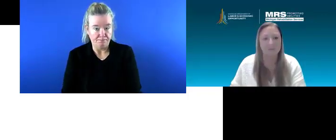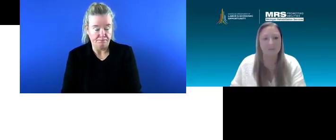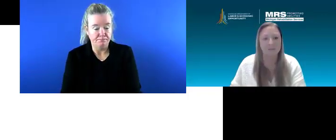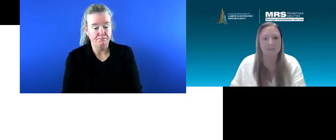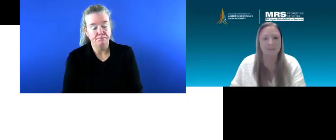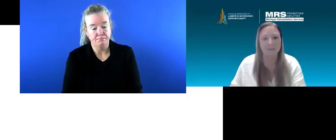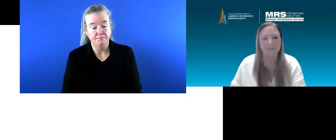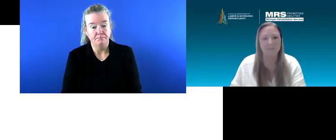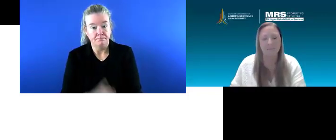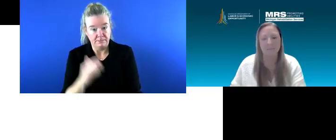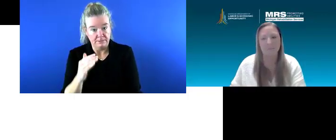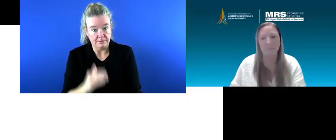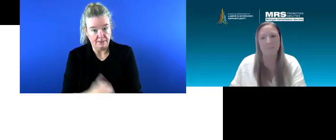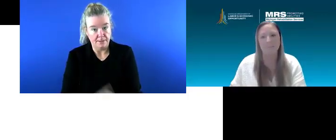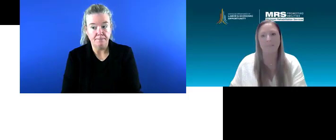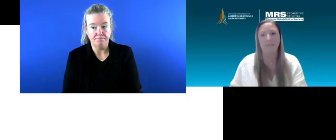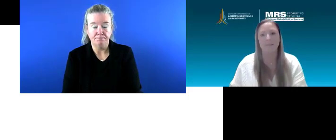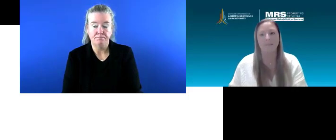Next slide.